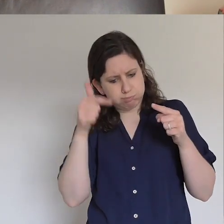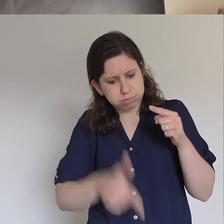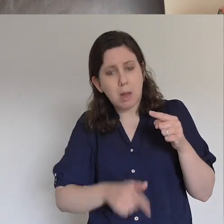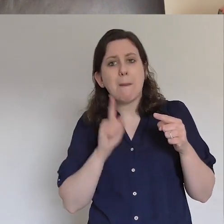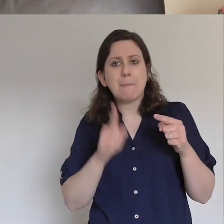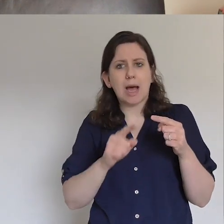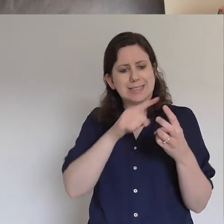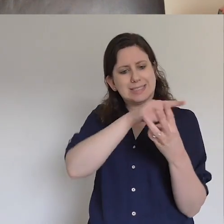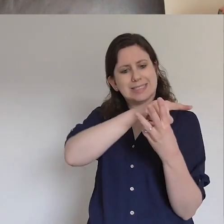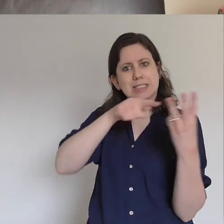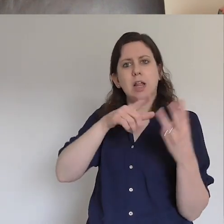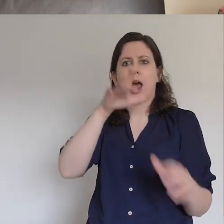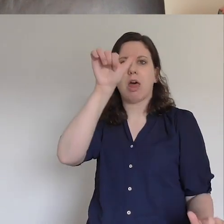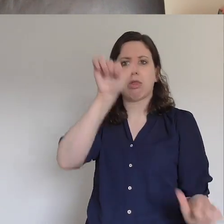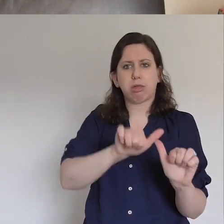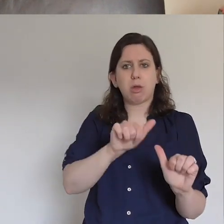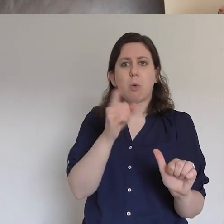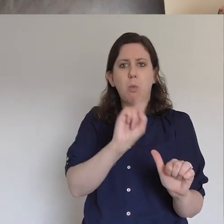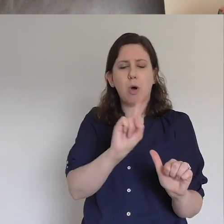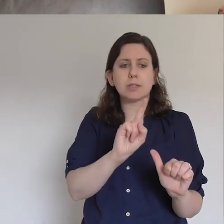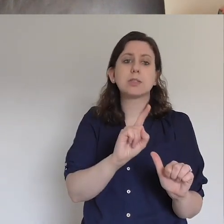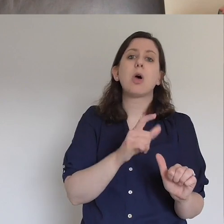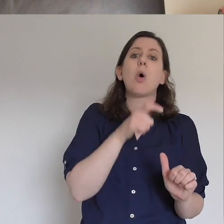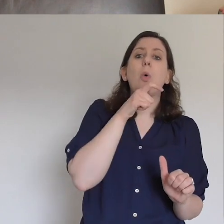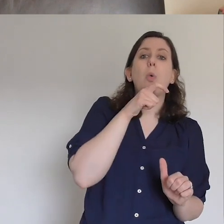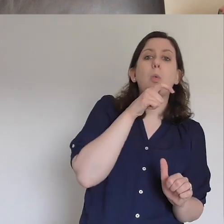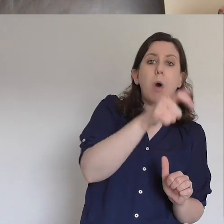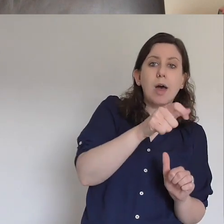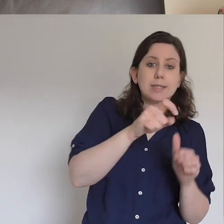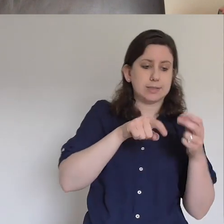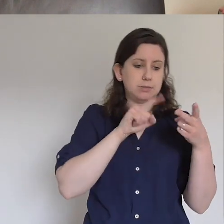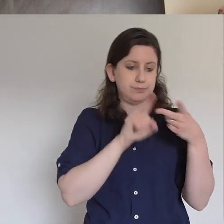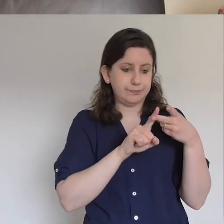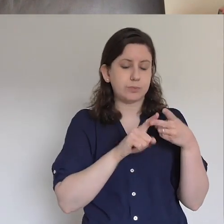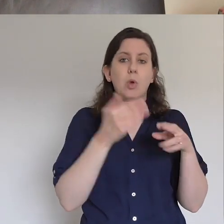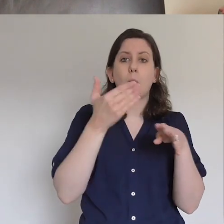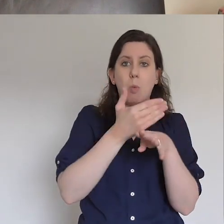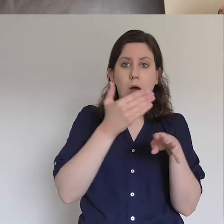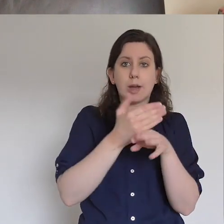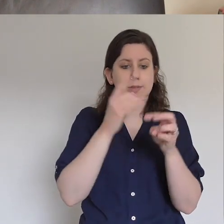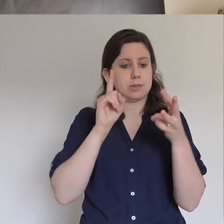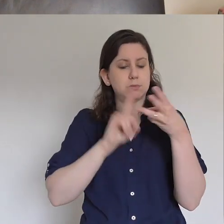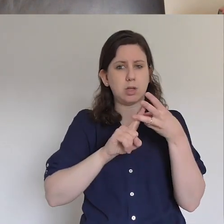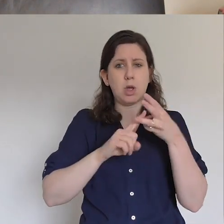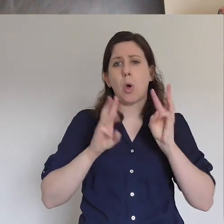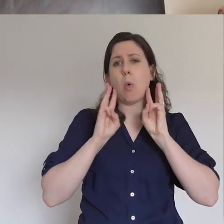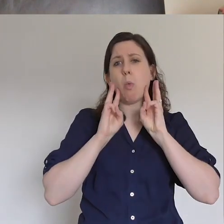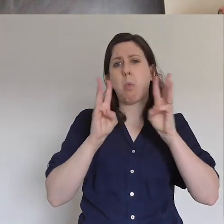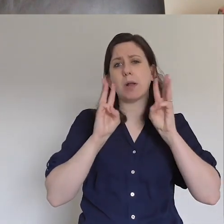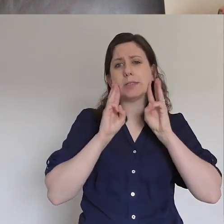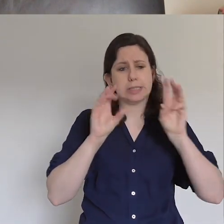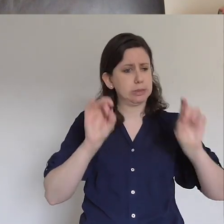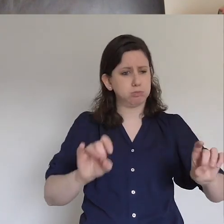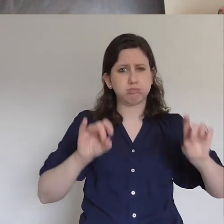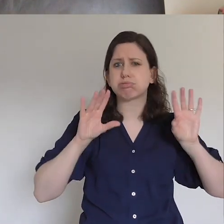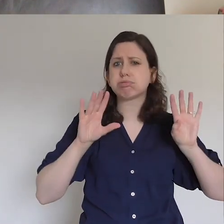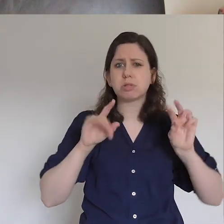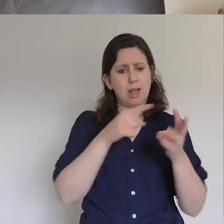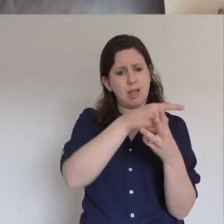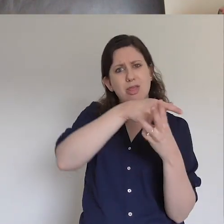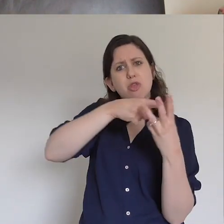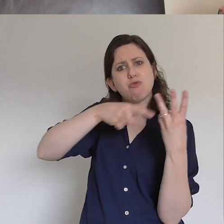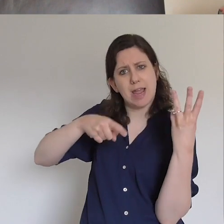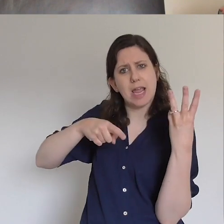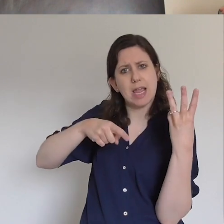works and wonders. know, throughout Acts, we see the gospel preached, we see the people of God doing amazing things,